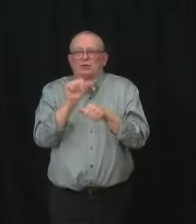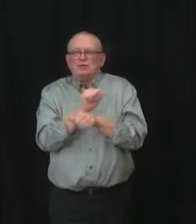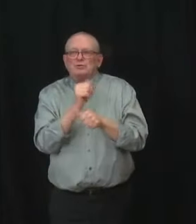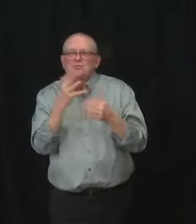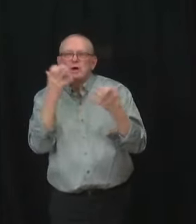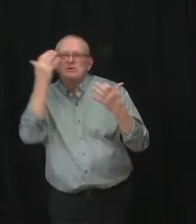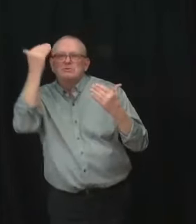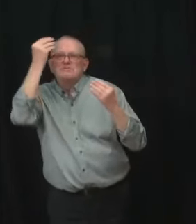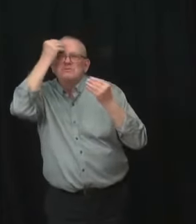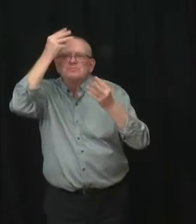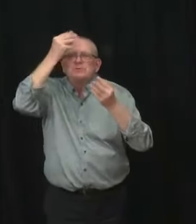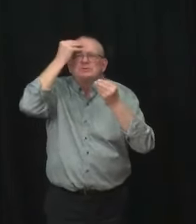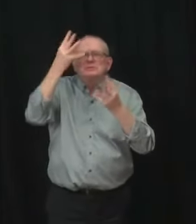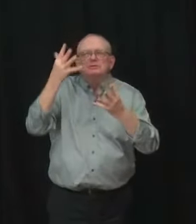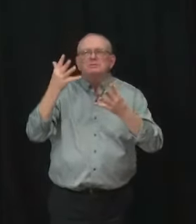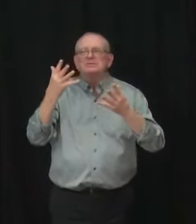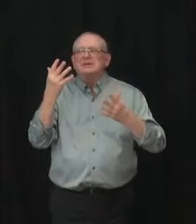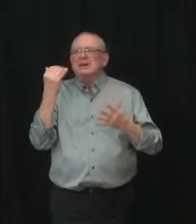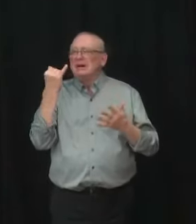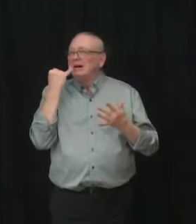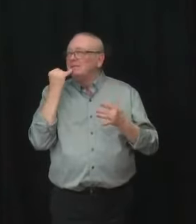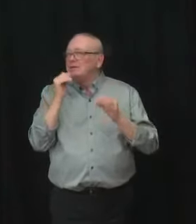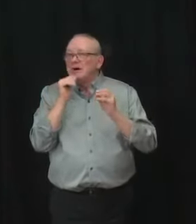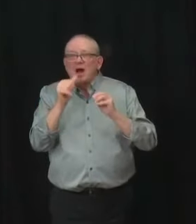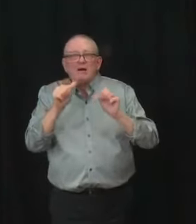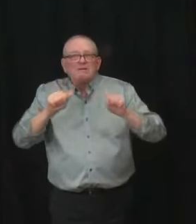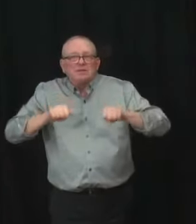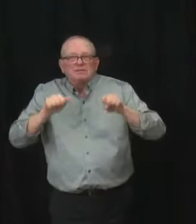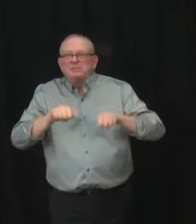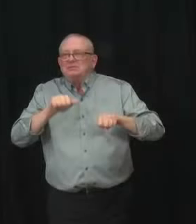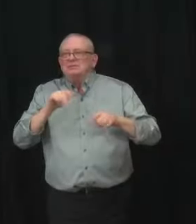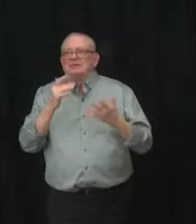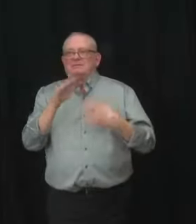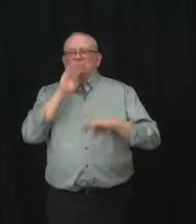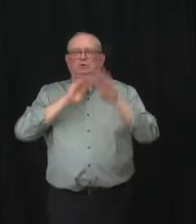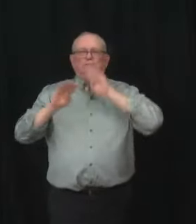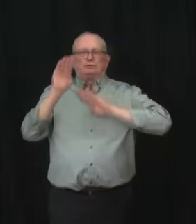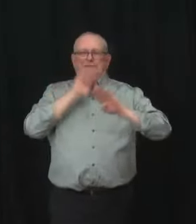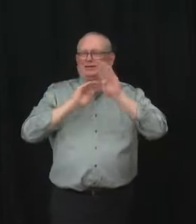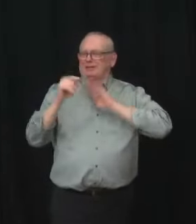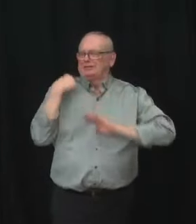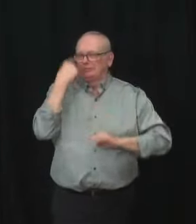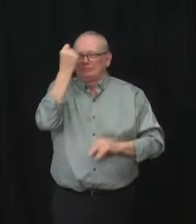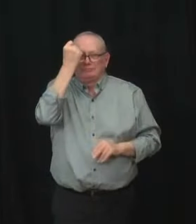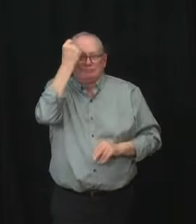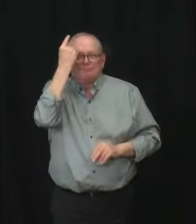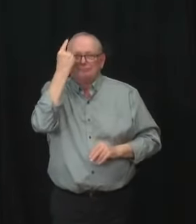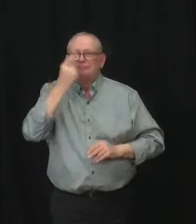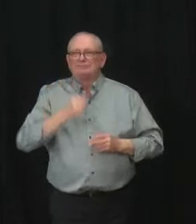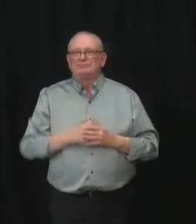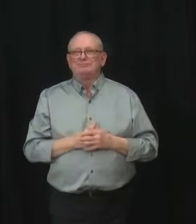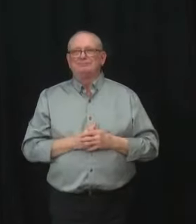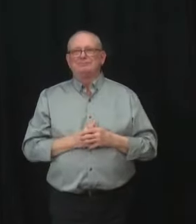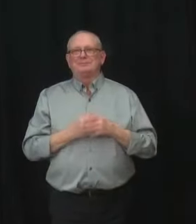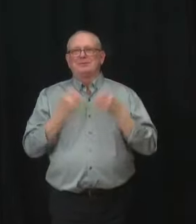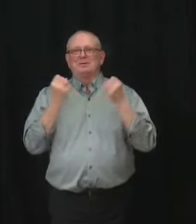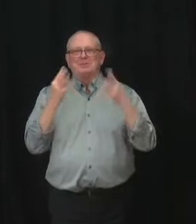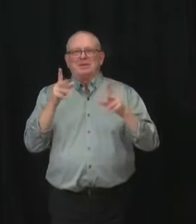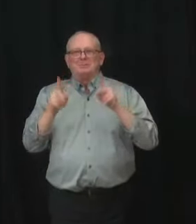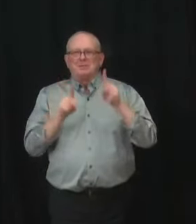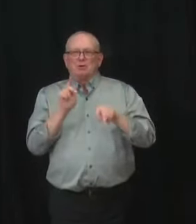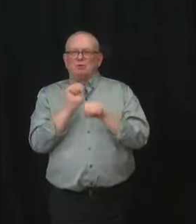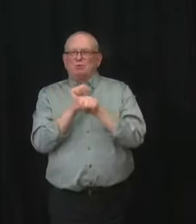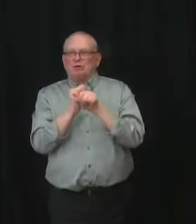on that data, not just the daily case numbers, but also the extensive dashboard application that has aggregate data,